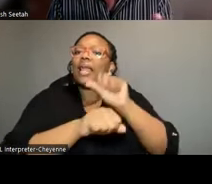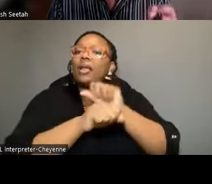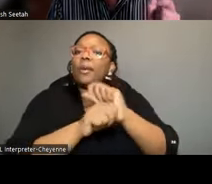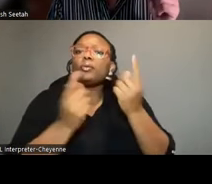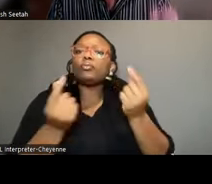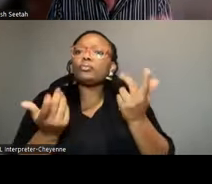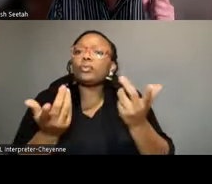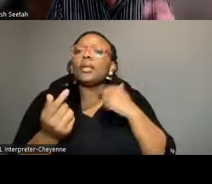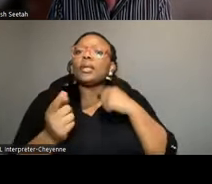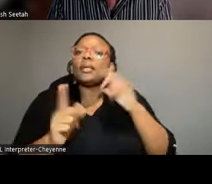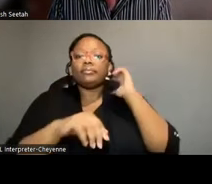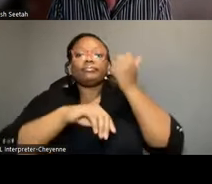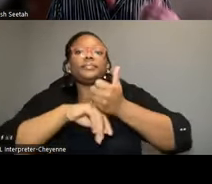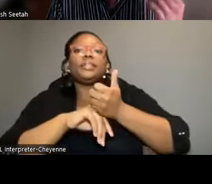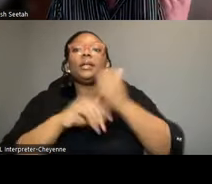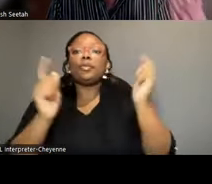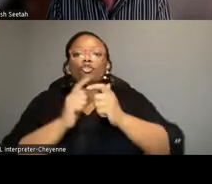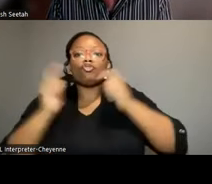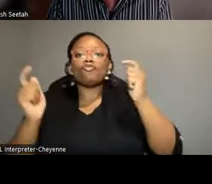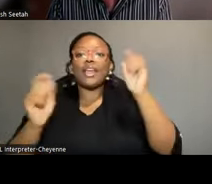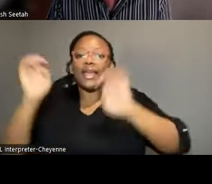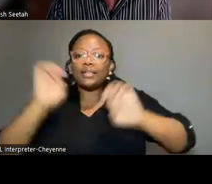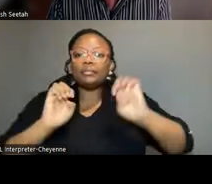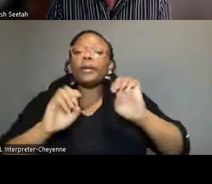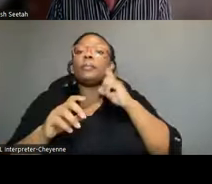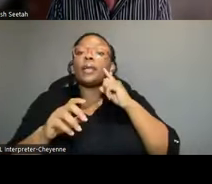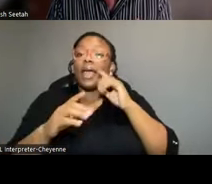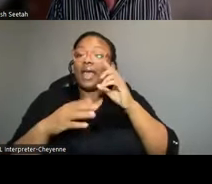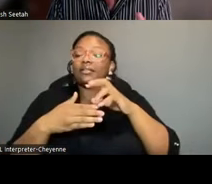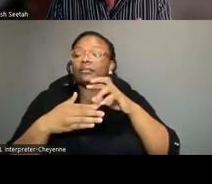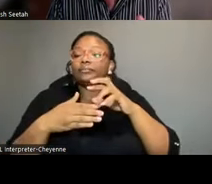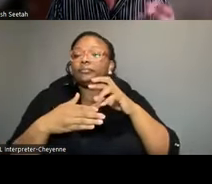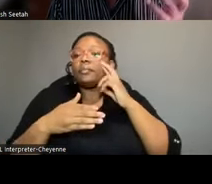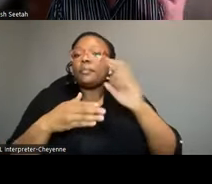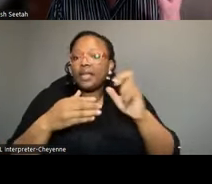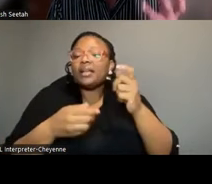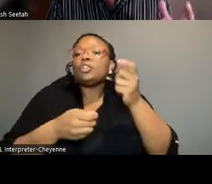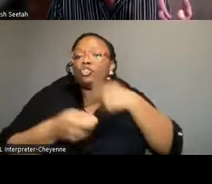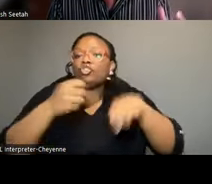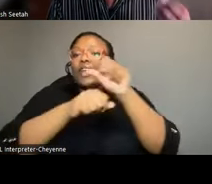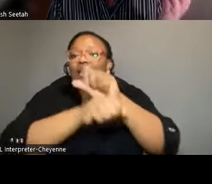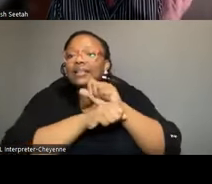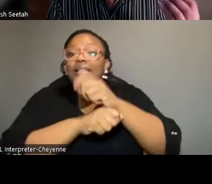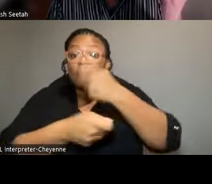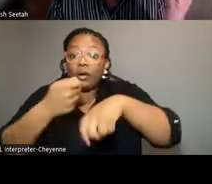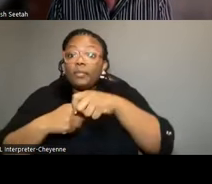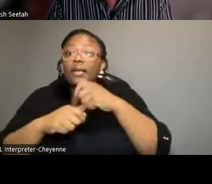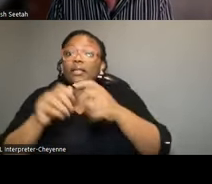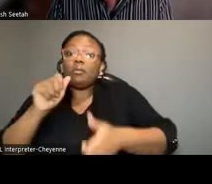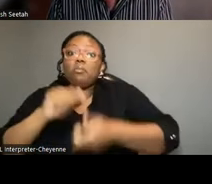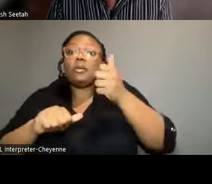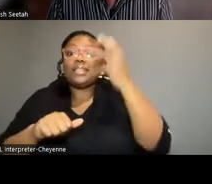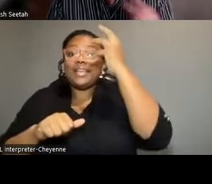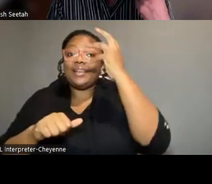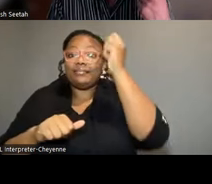instituted the great experiment as a consequence of the abolition and trade in slaves, replacing predominantly African